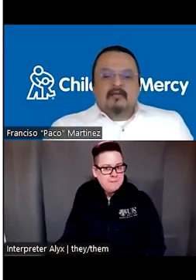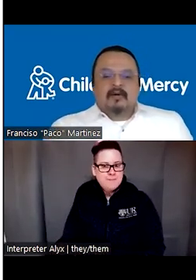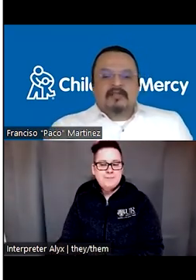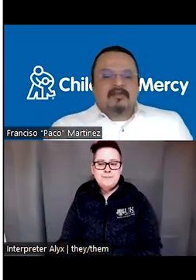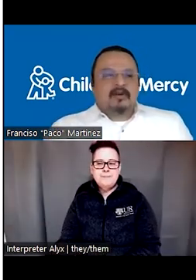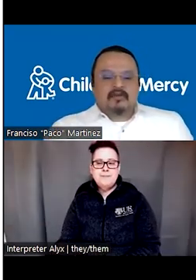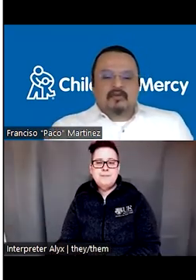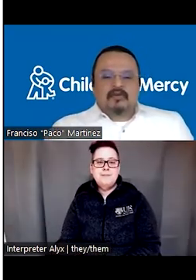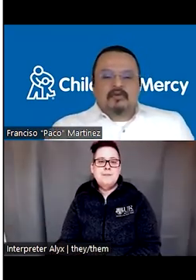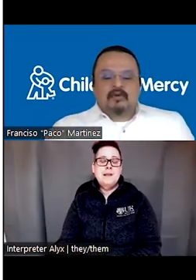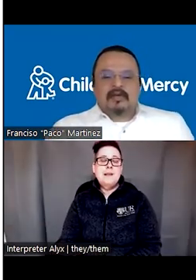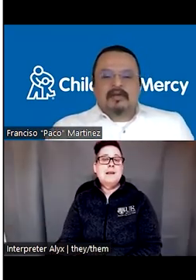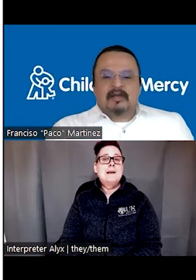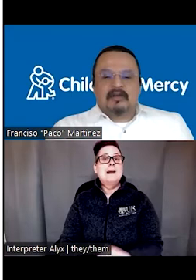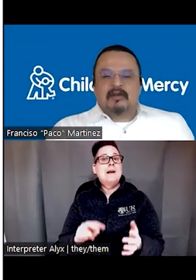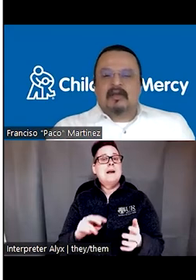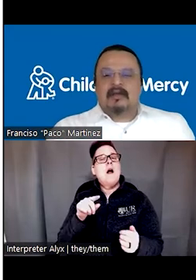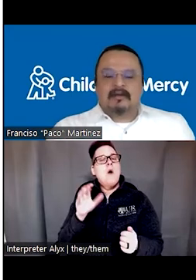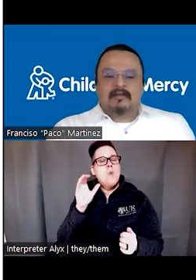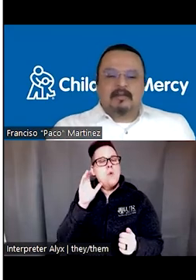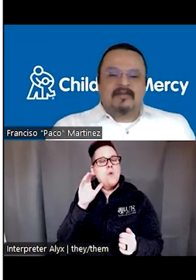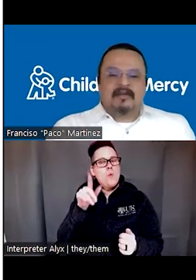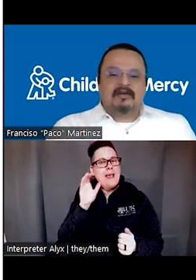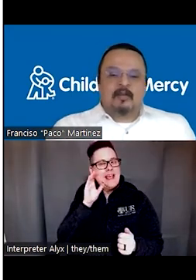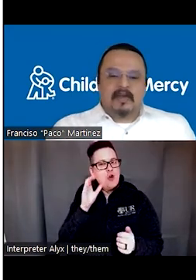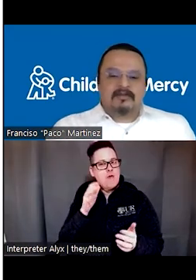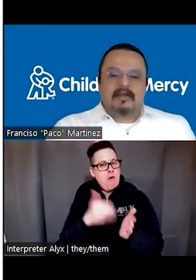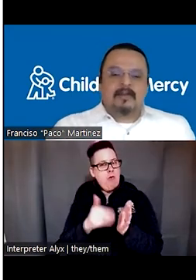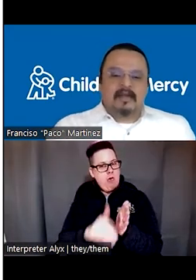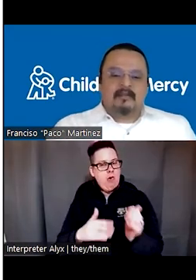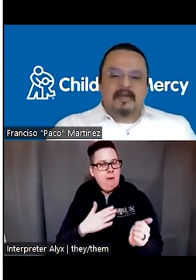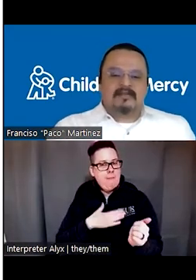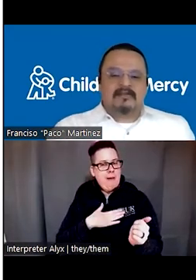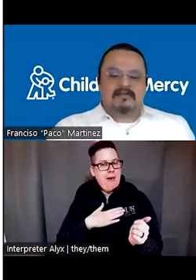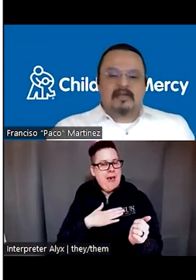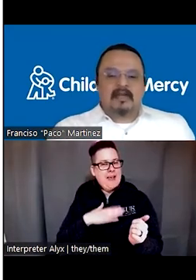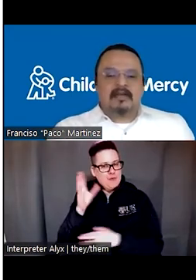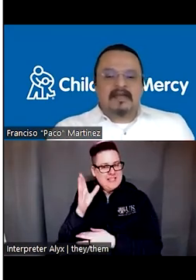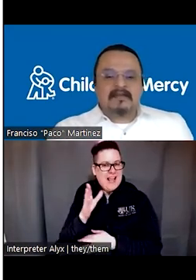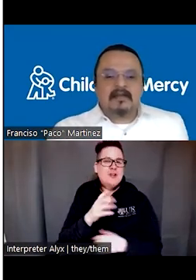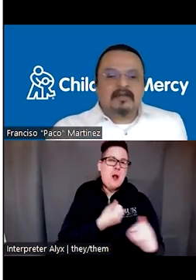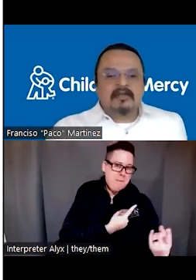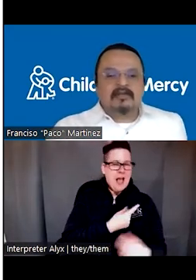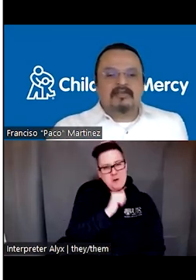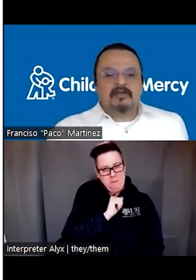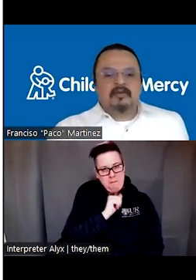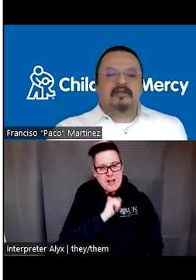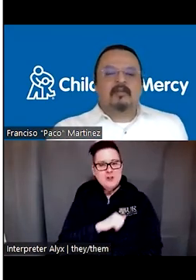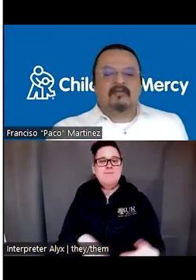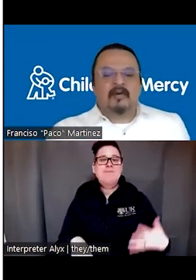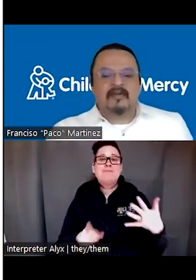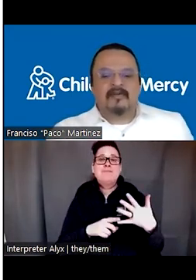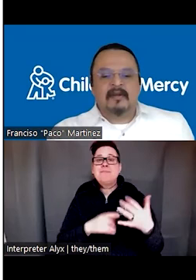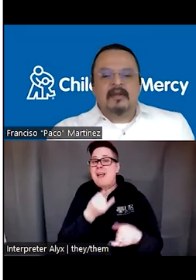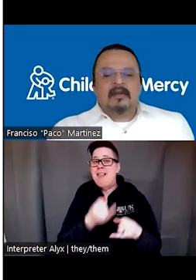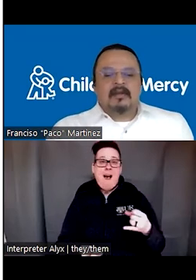and these are words that you're going to, to, to hear a lot, uh, here in my presentation, compassion and patience. And the last thing that we need to assume in